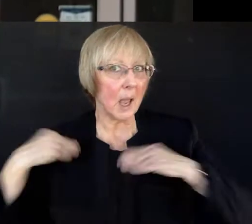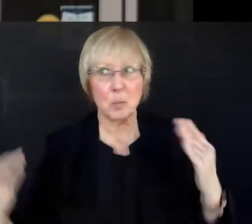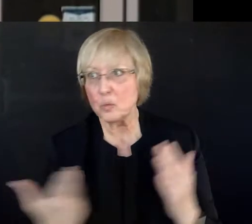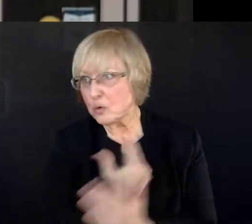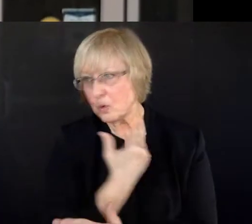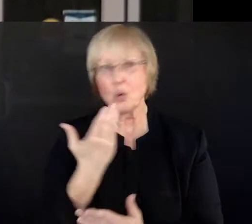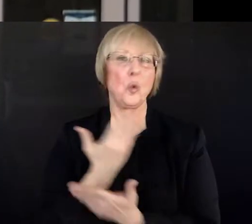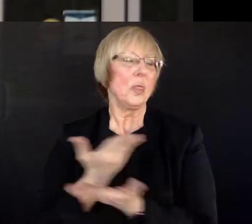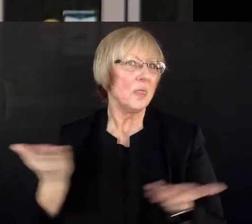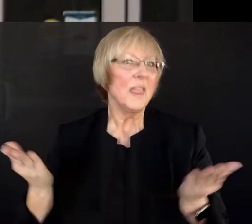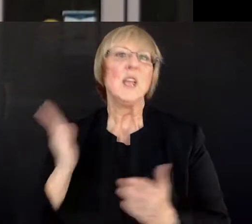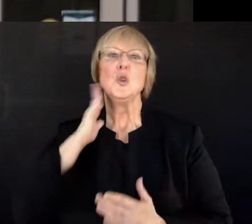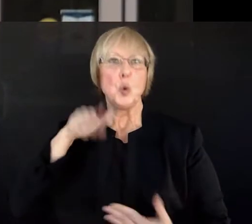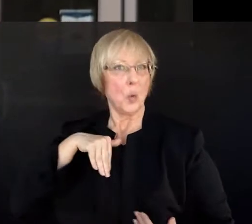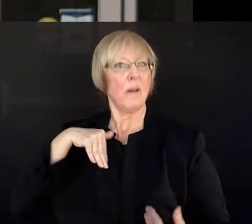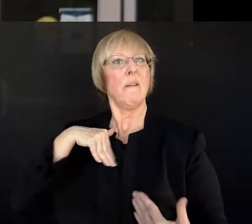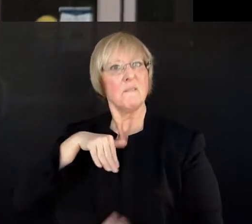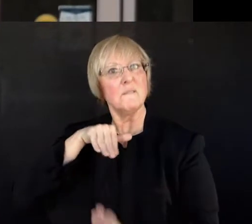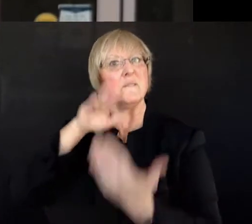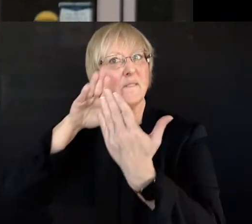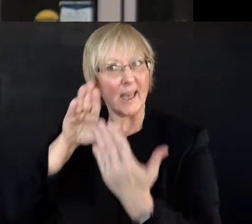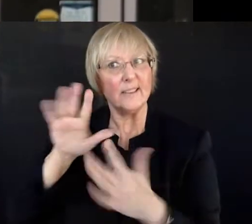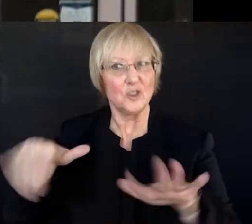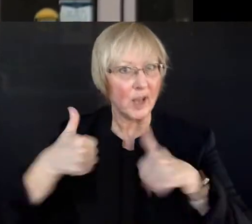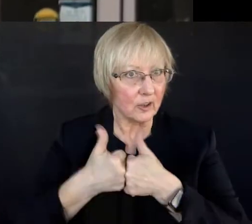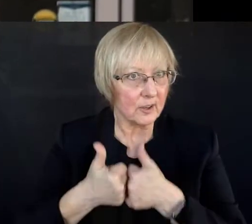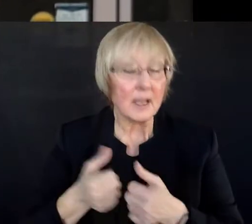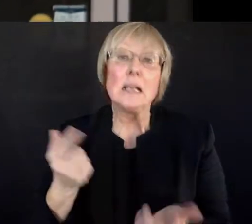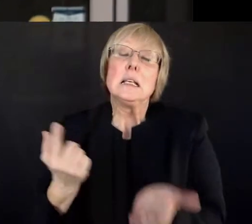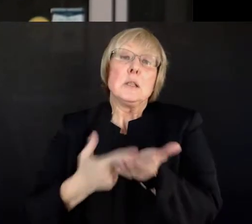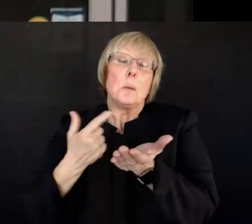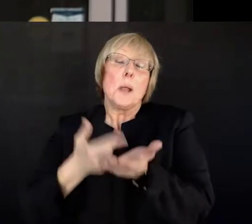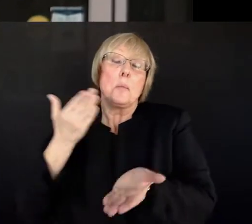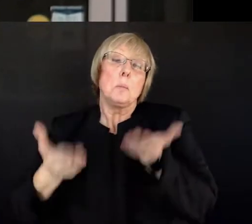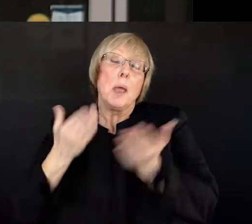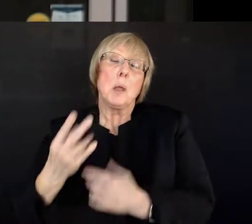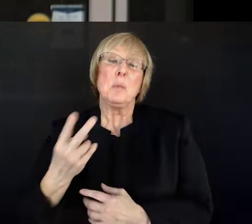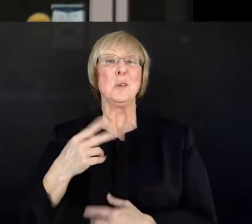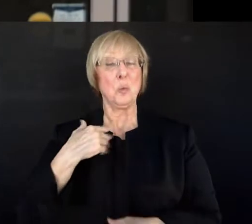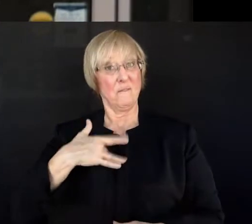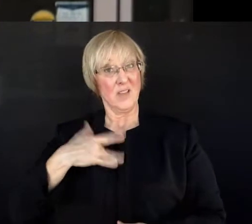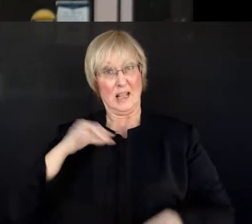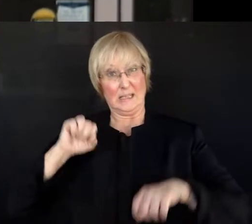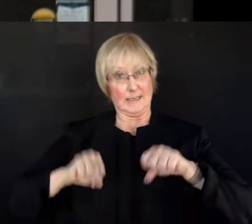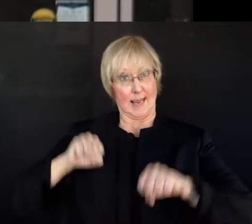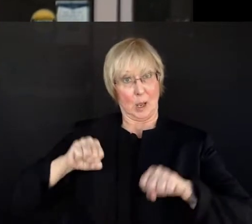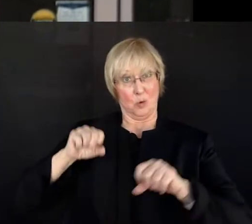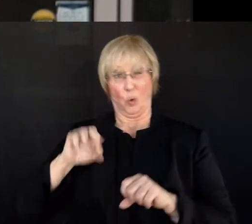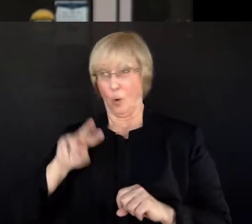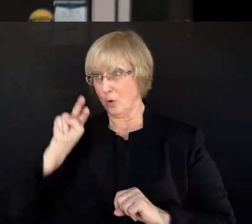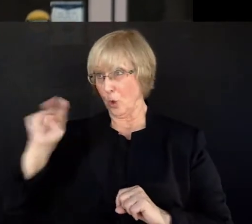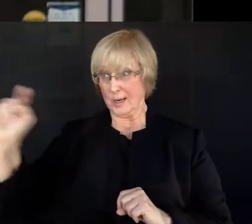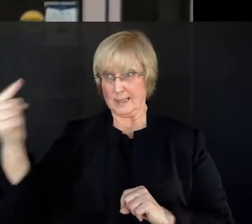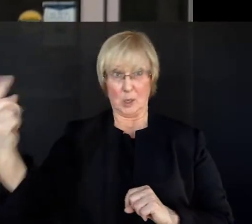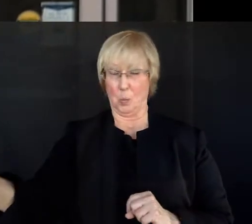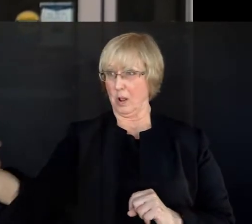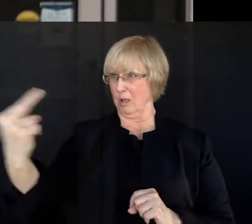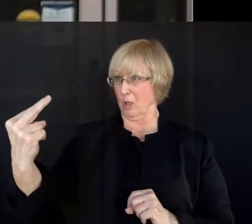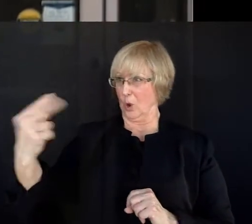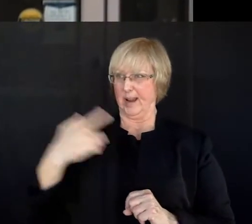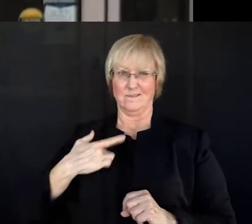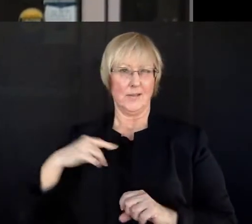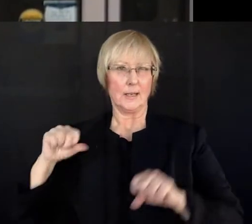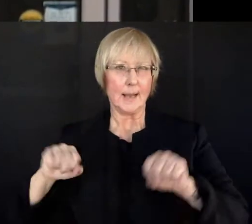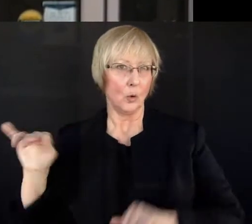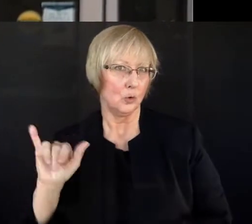face challenges that will cross your path. You'll have times when you'll doubt yourself. You may even see in other people's faces that they doubt